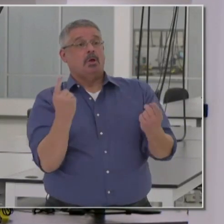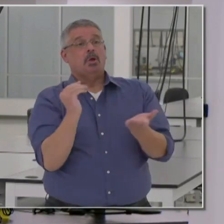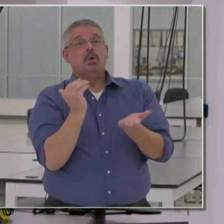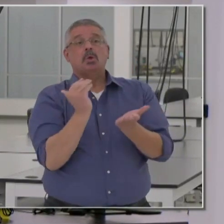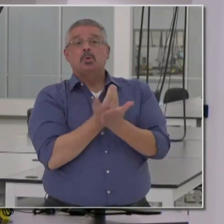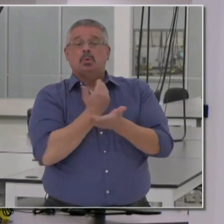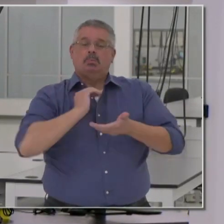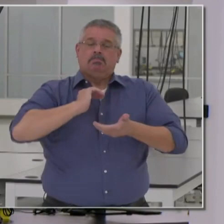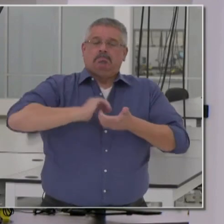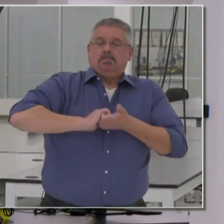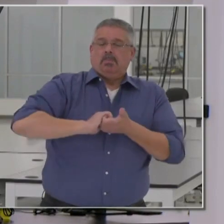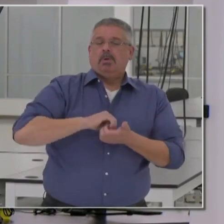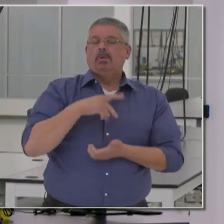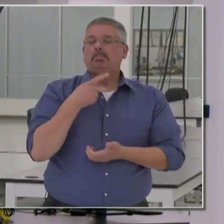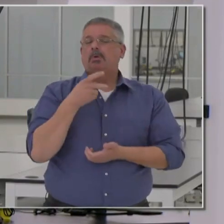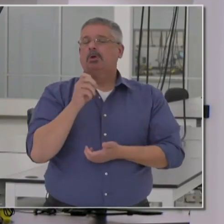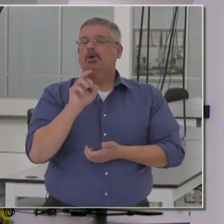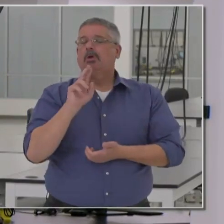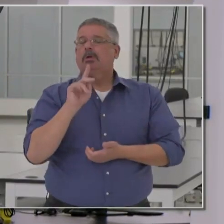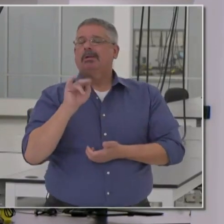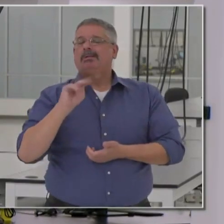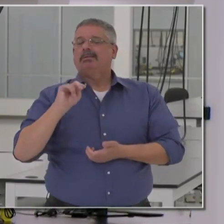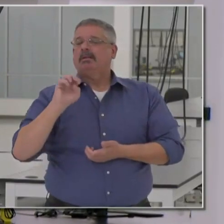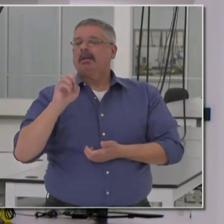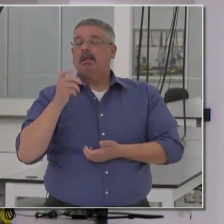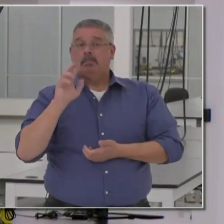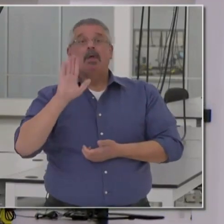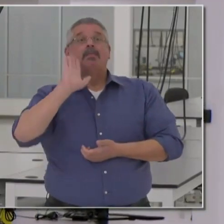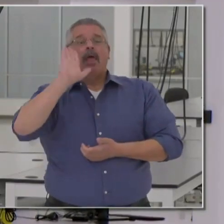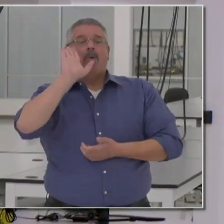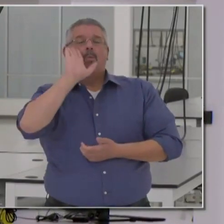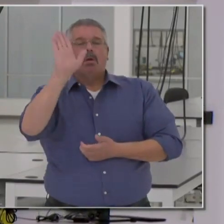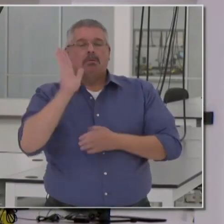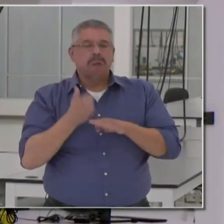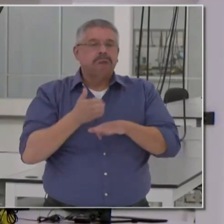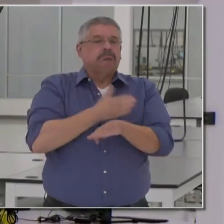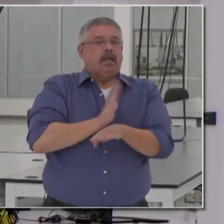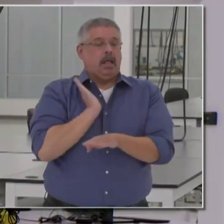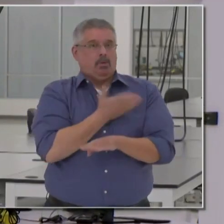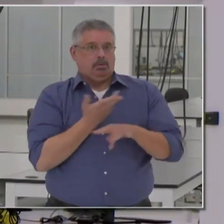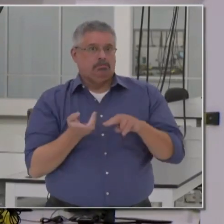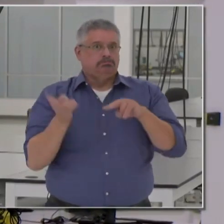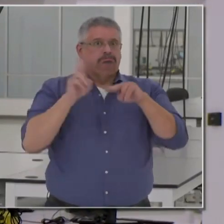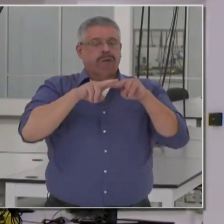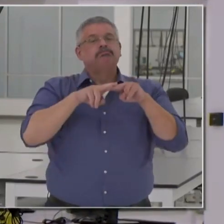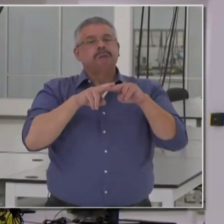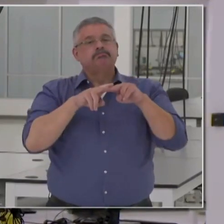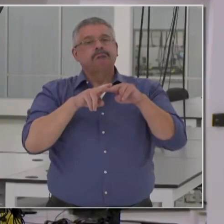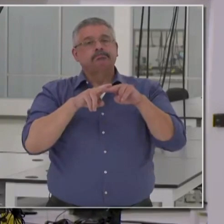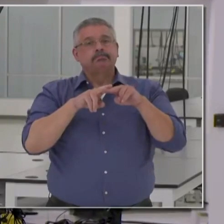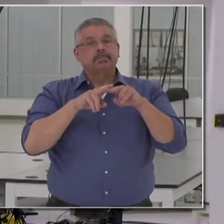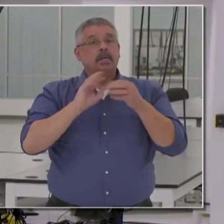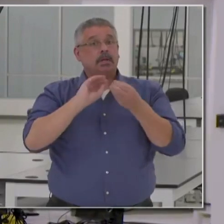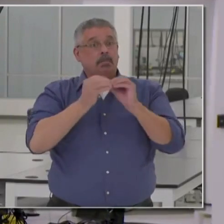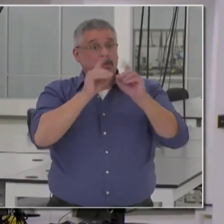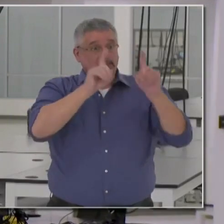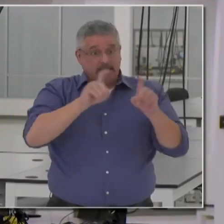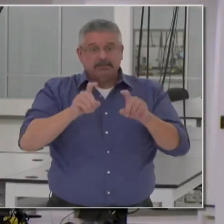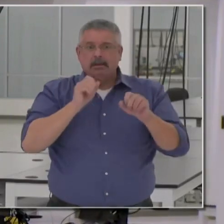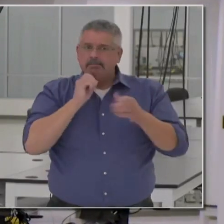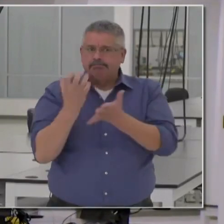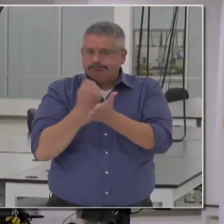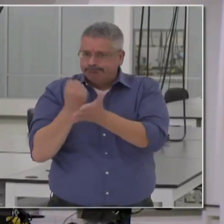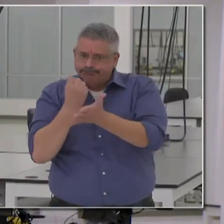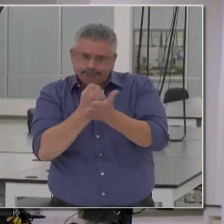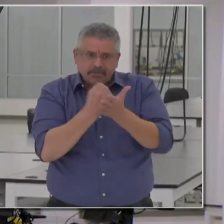partnership with Perkin Elmer, a partnership that would advance our goal to substantially increase the total number of tests, PCR